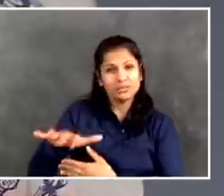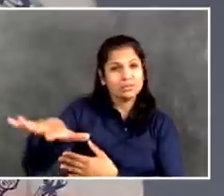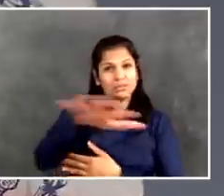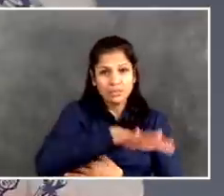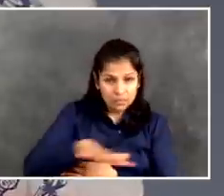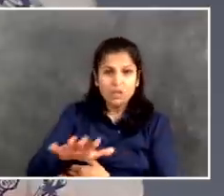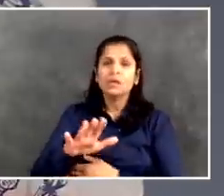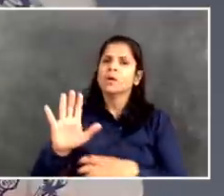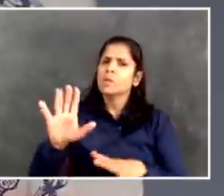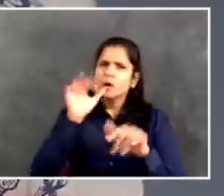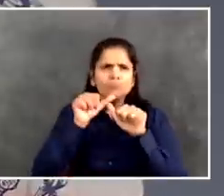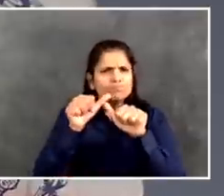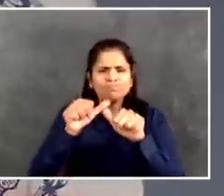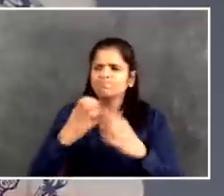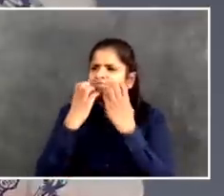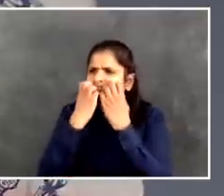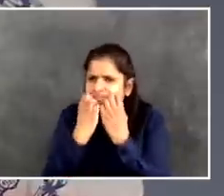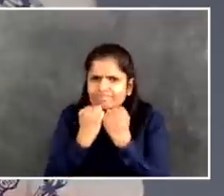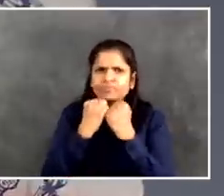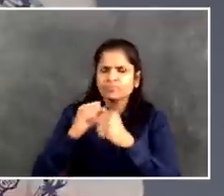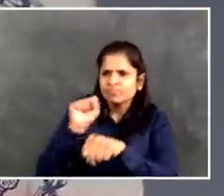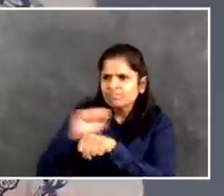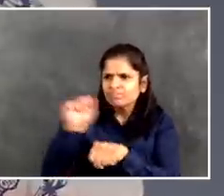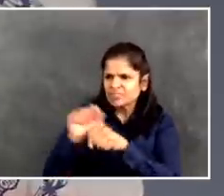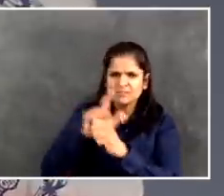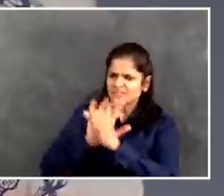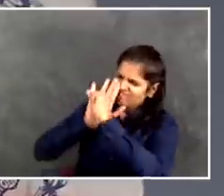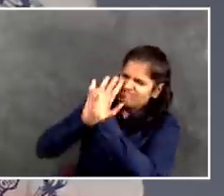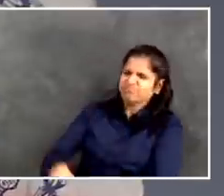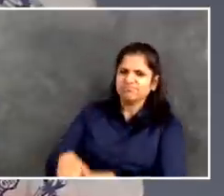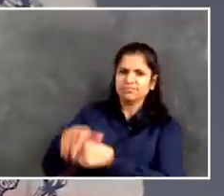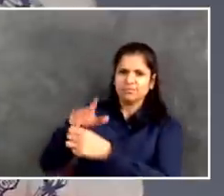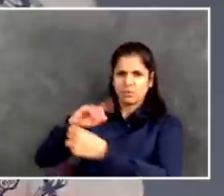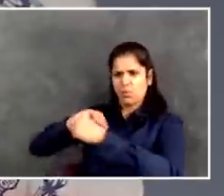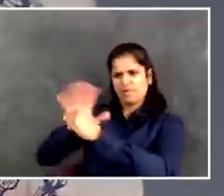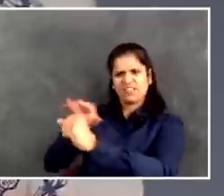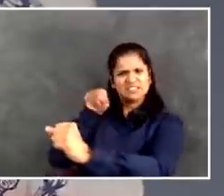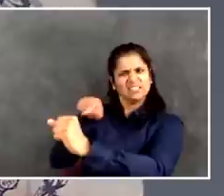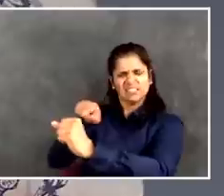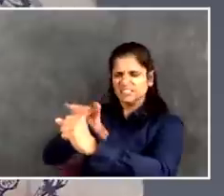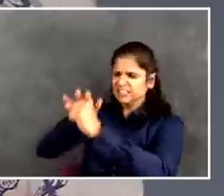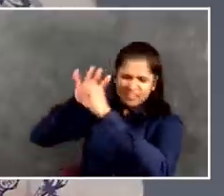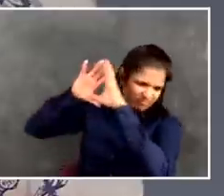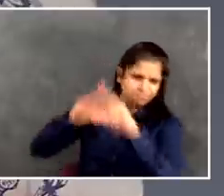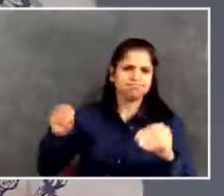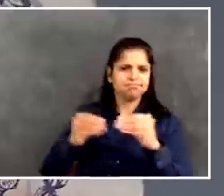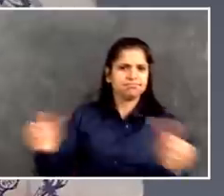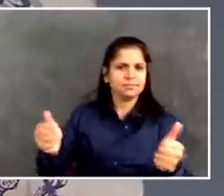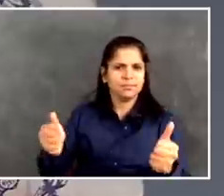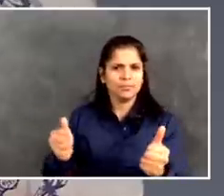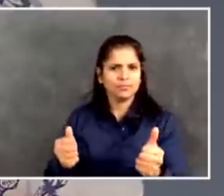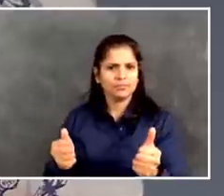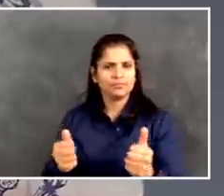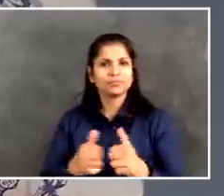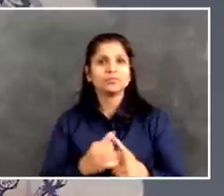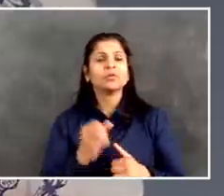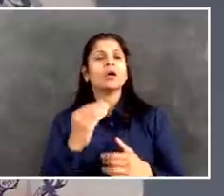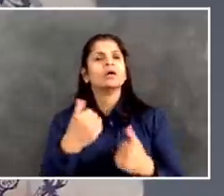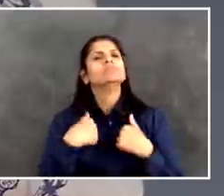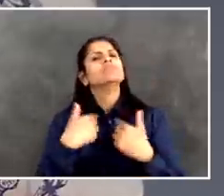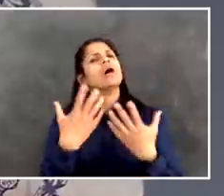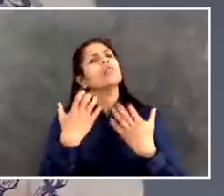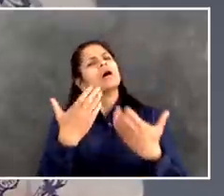a lot to do. And again, I'll always say thank you. I want to say thank you again. People have been amazing. I'll keep saying thank you.